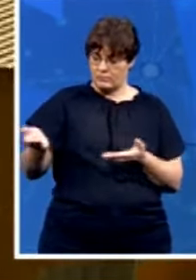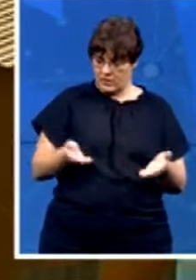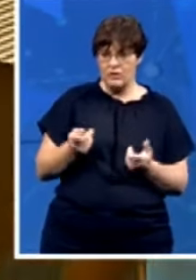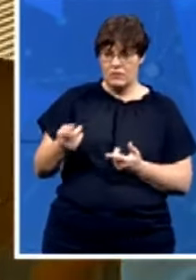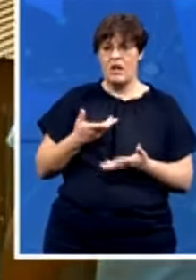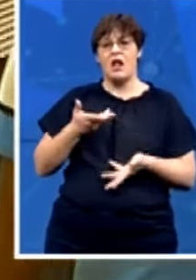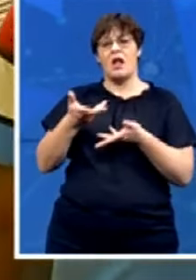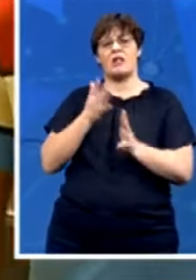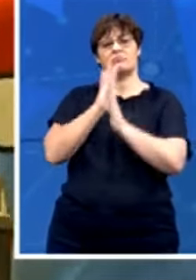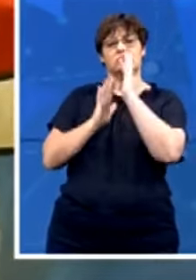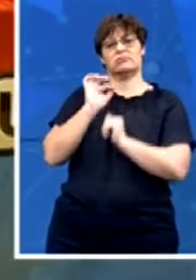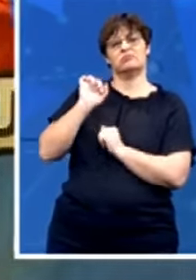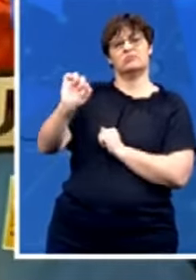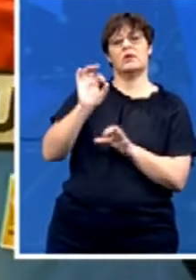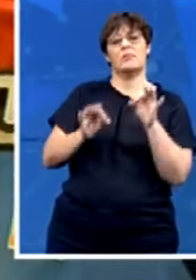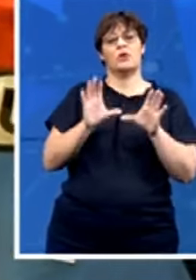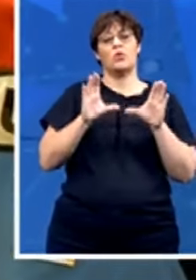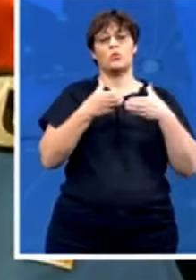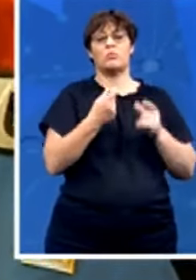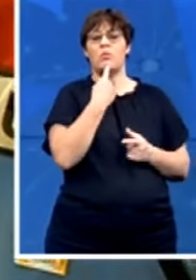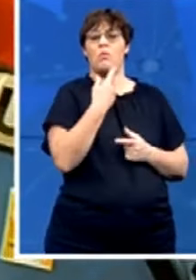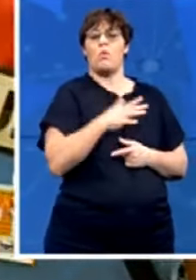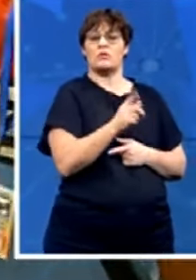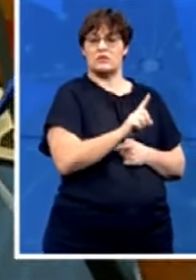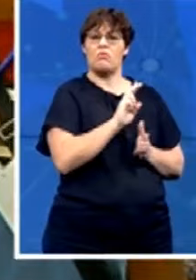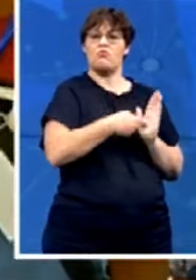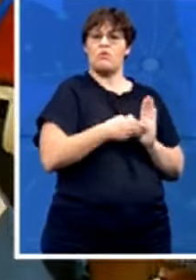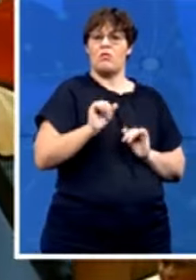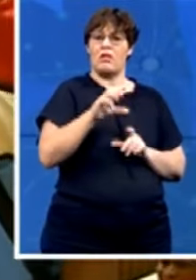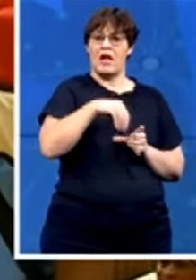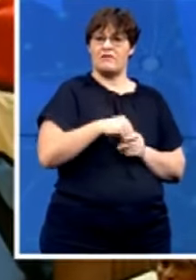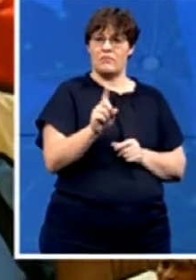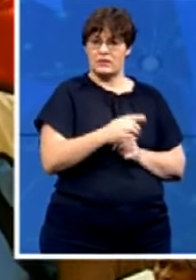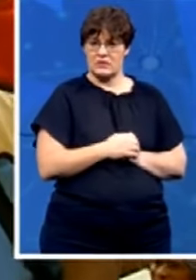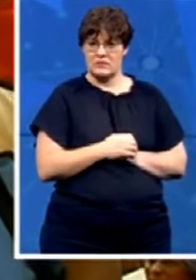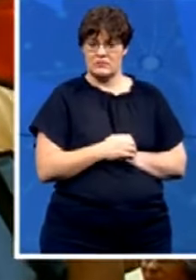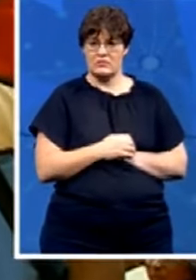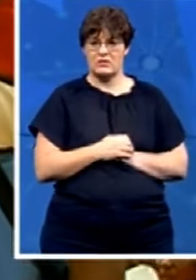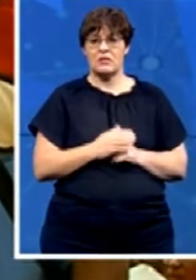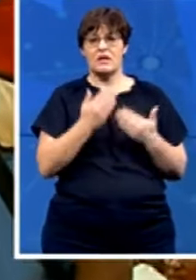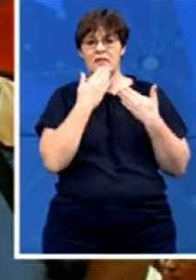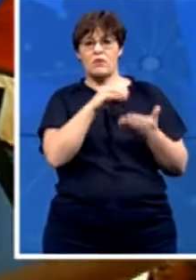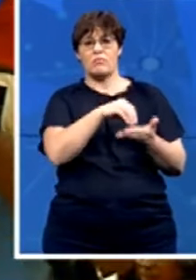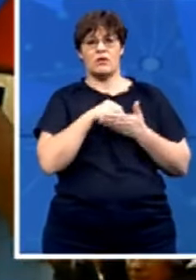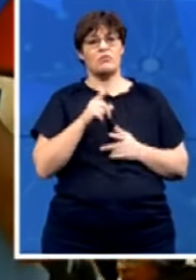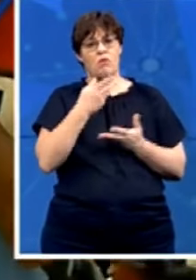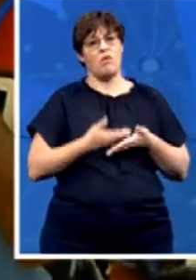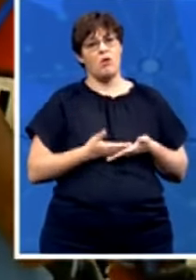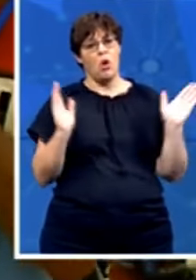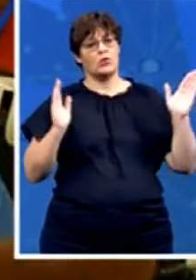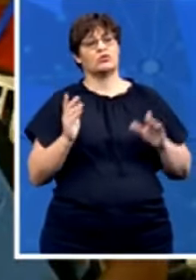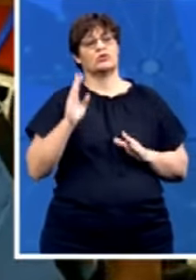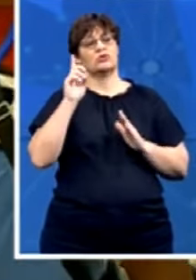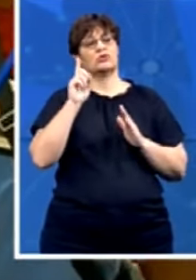stands for in the role that he played Mr Shai good morning thank you for being with us today you are launching your election manifesto in Dalana